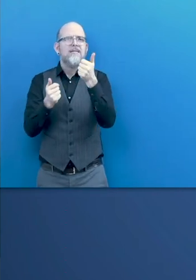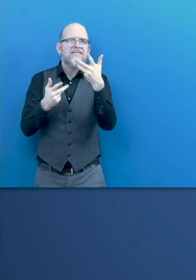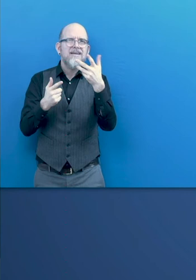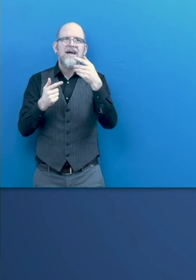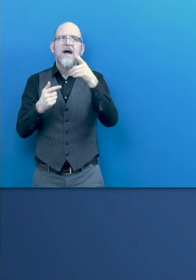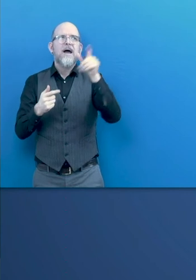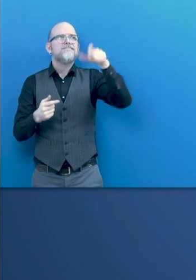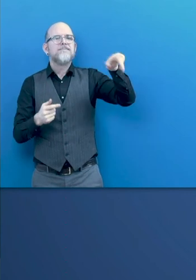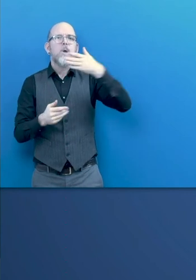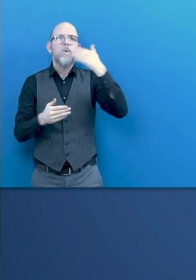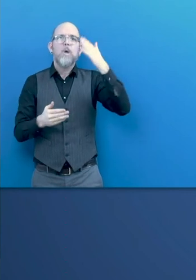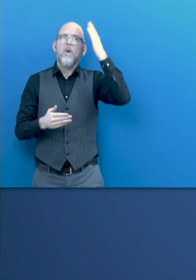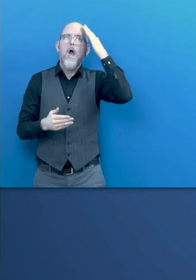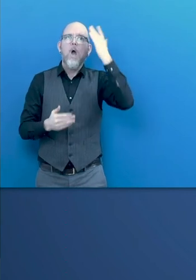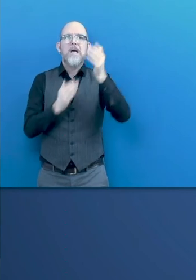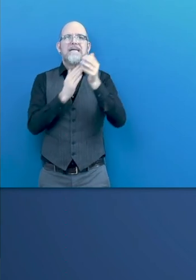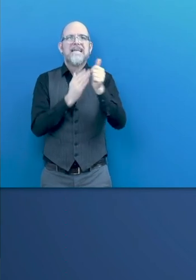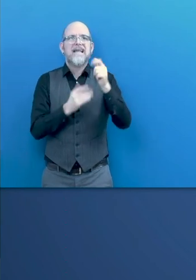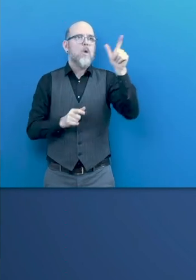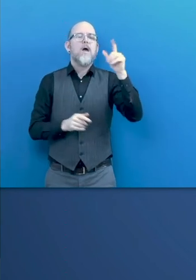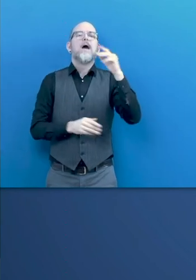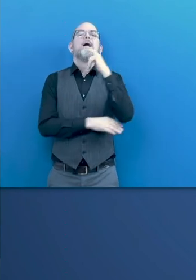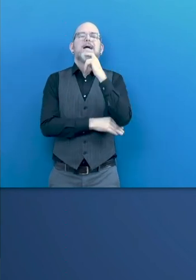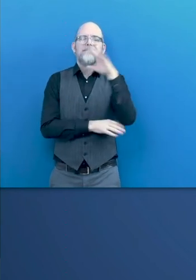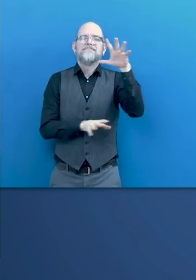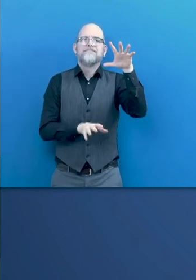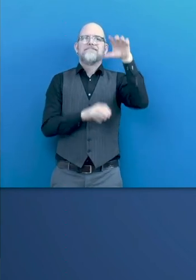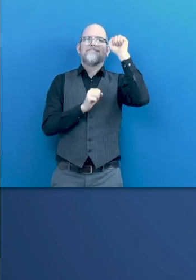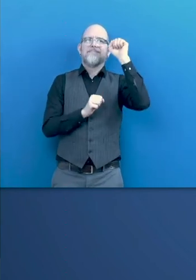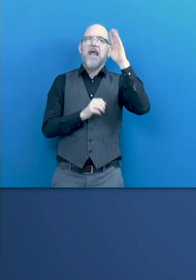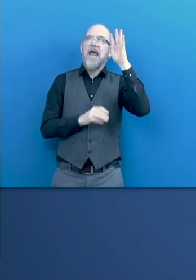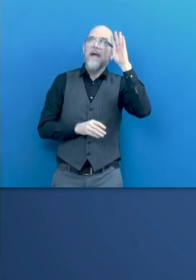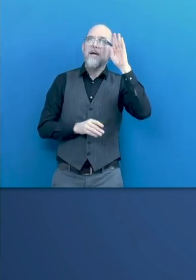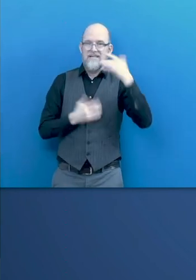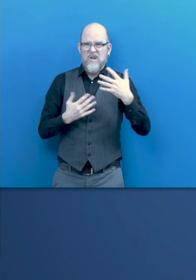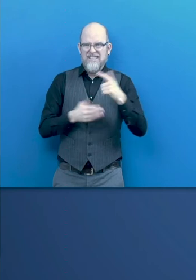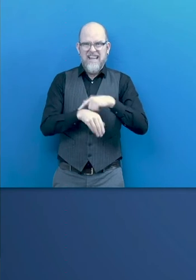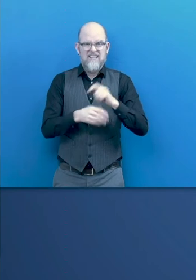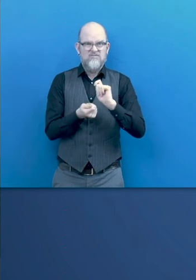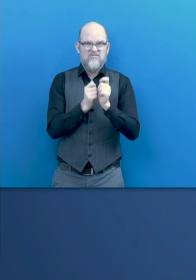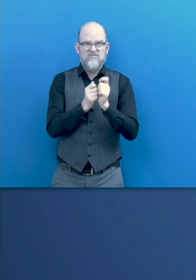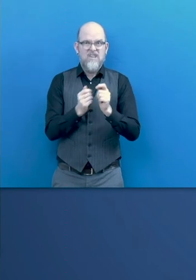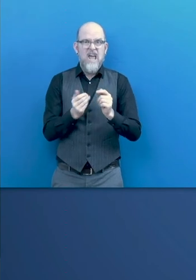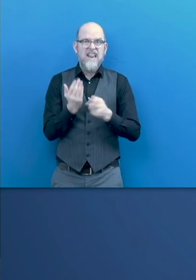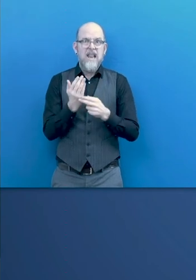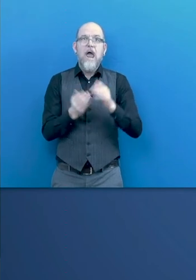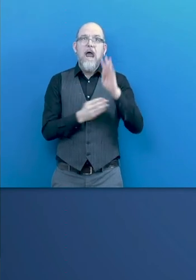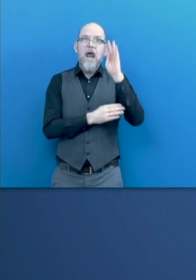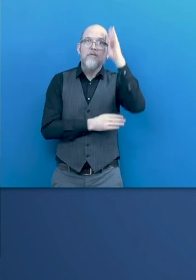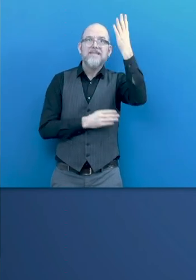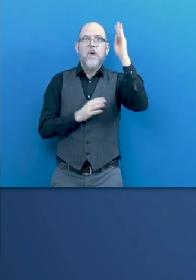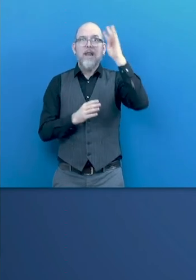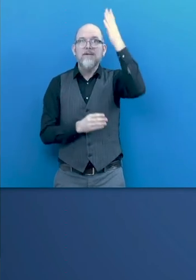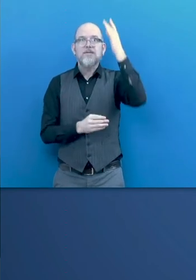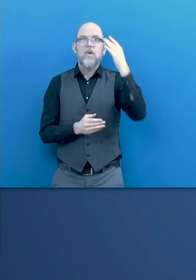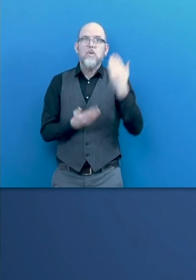which makes all these issues more and more difficult. But definitely, we can say that universal design